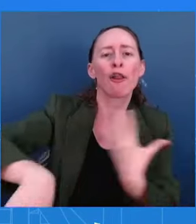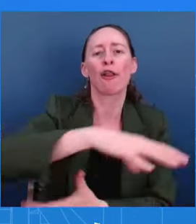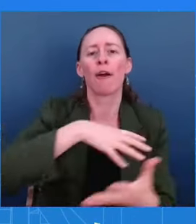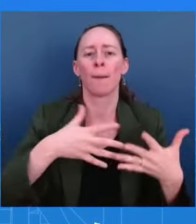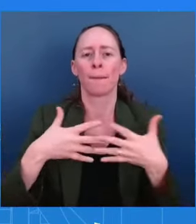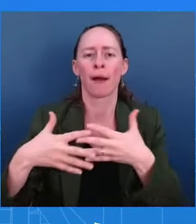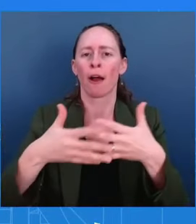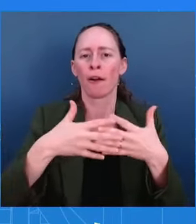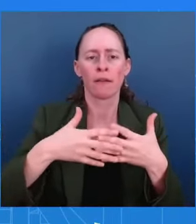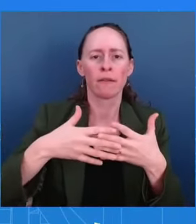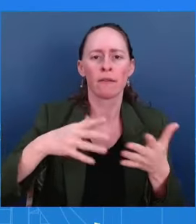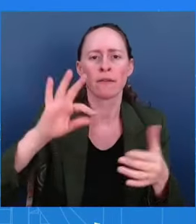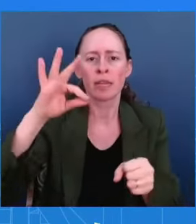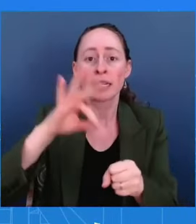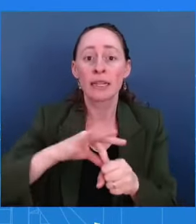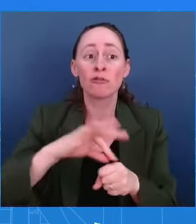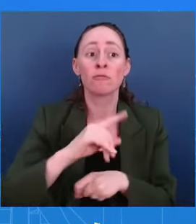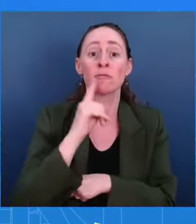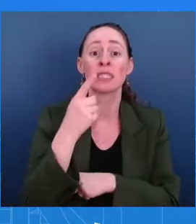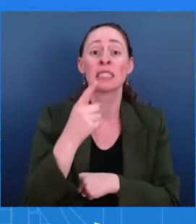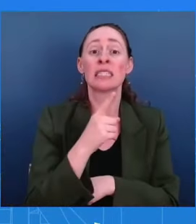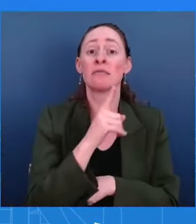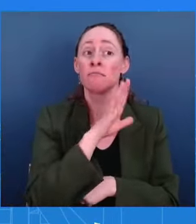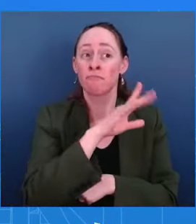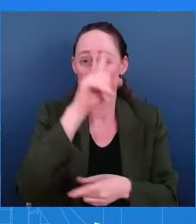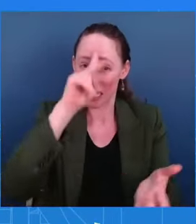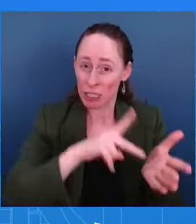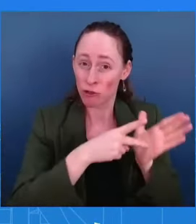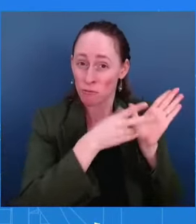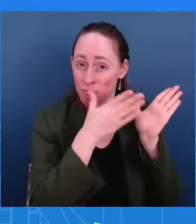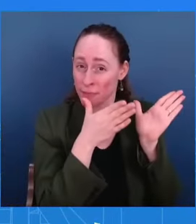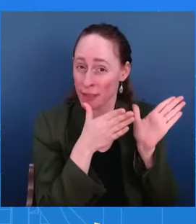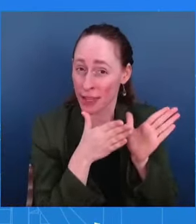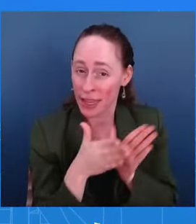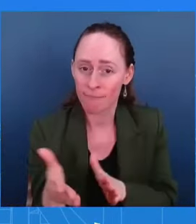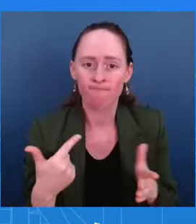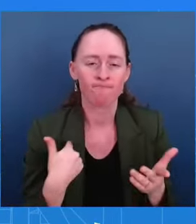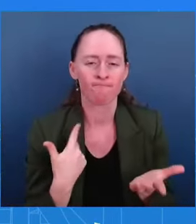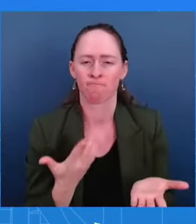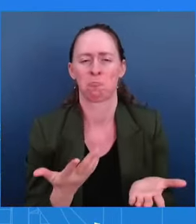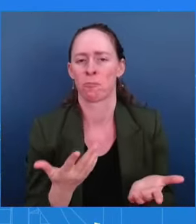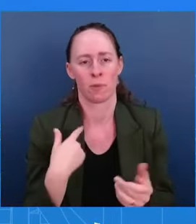out what we've seen and what the law enforcement actions were taken today and why they were taken today.